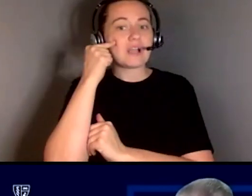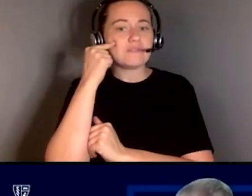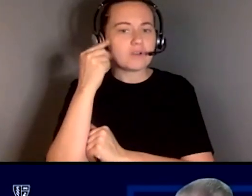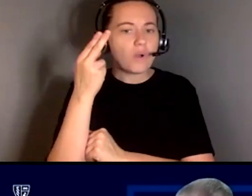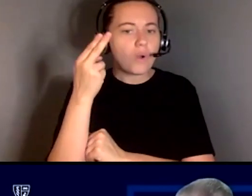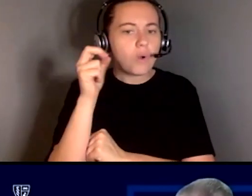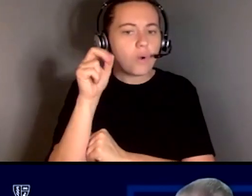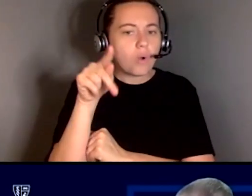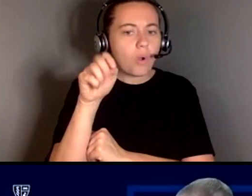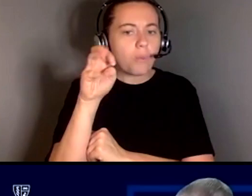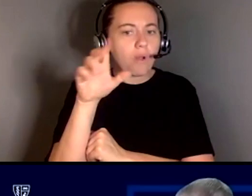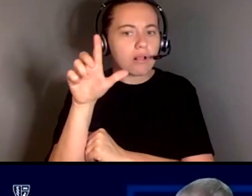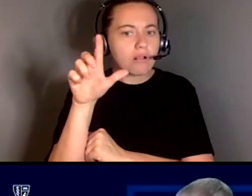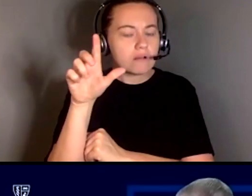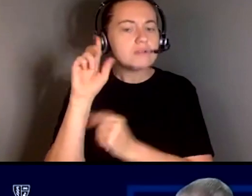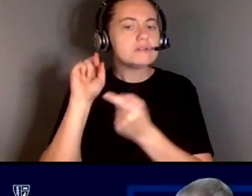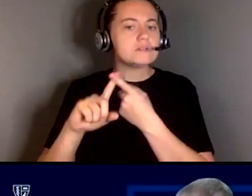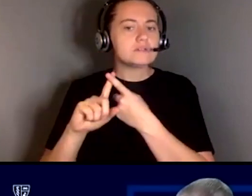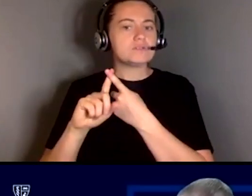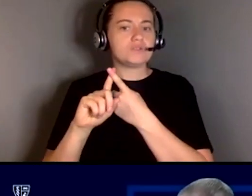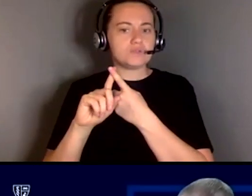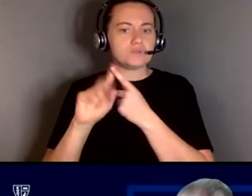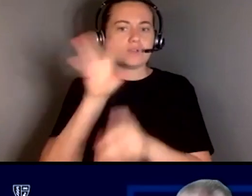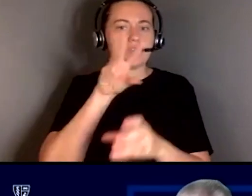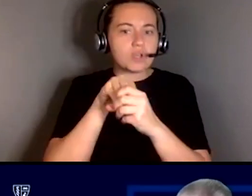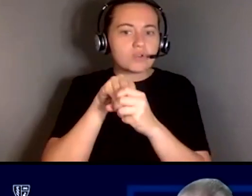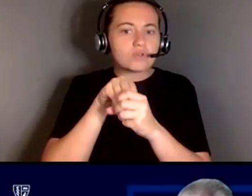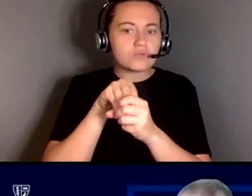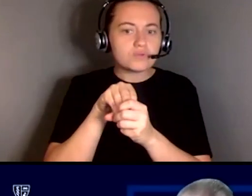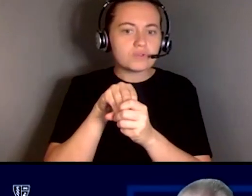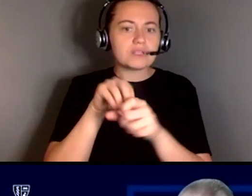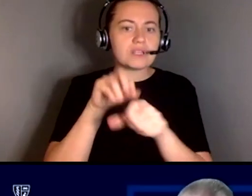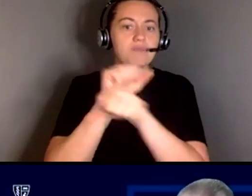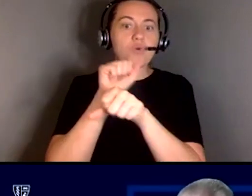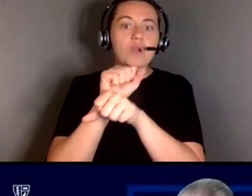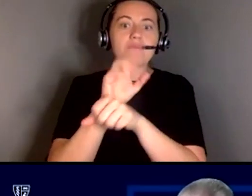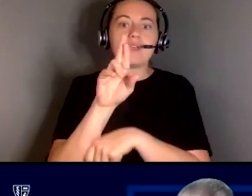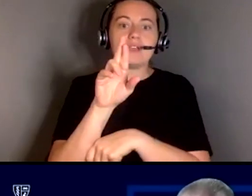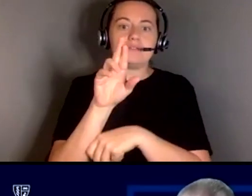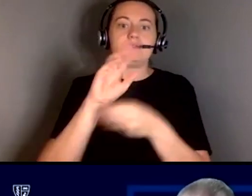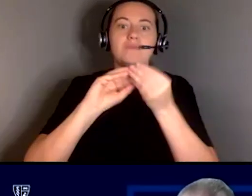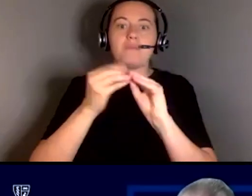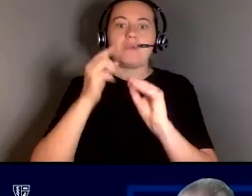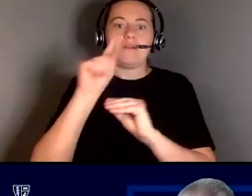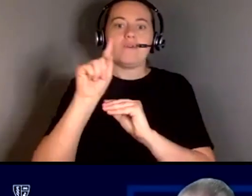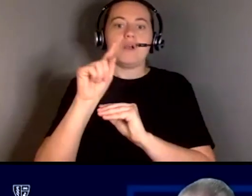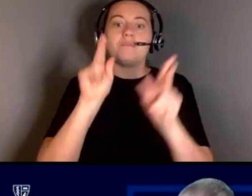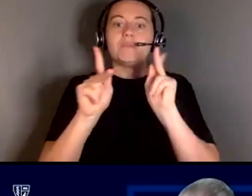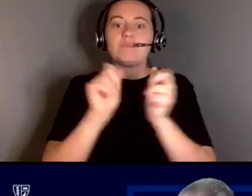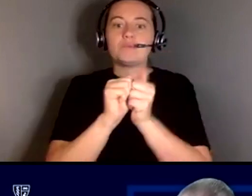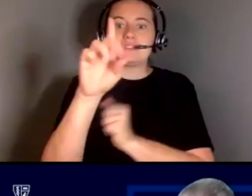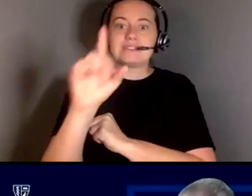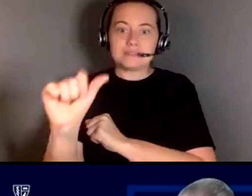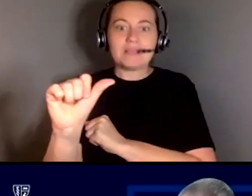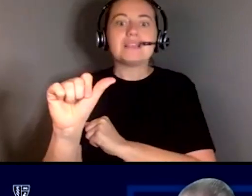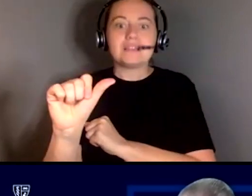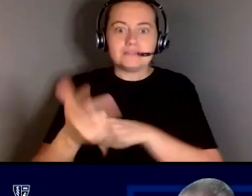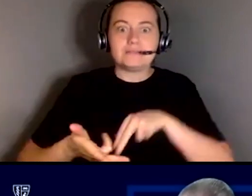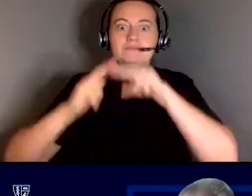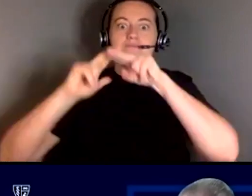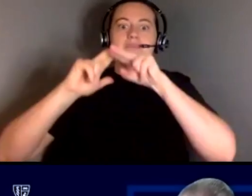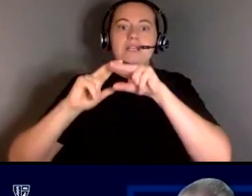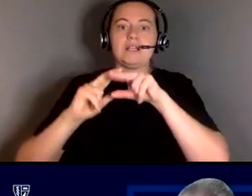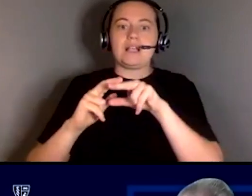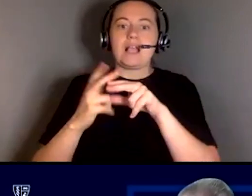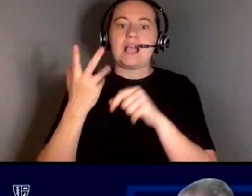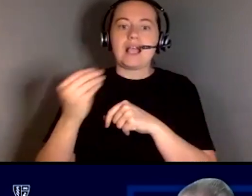dramatically improve the employment rate of people with disabilities um and we're as of yesterday committing new york state